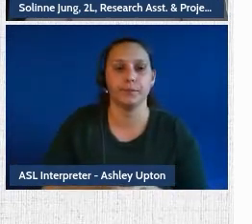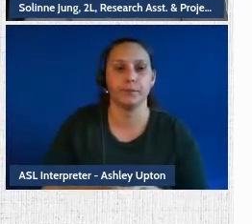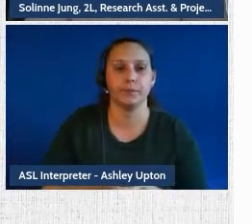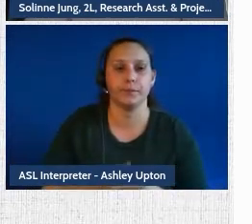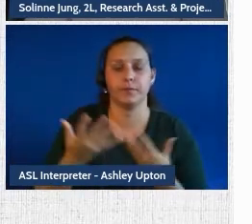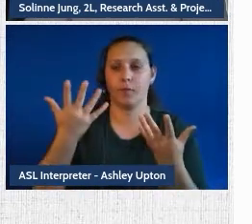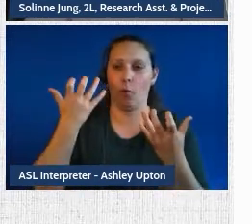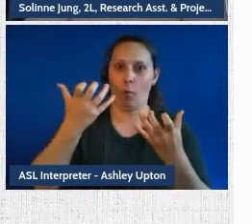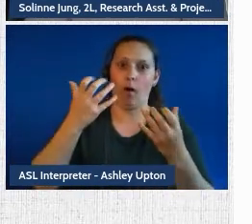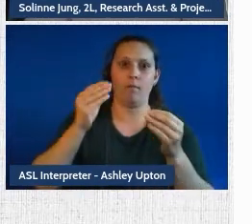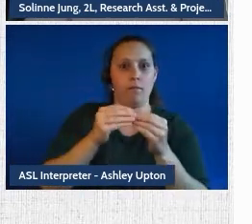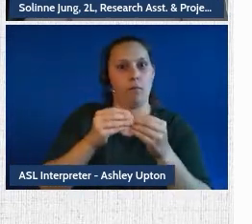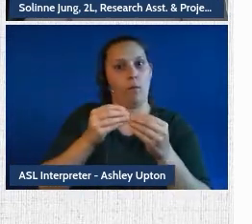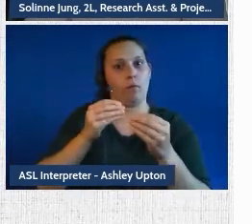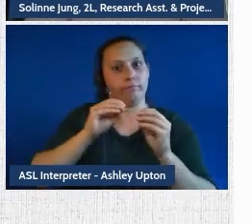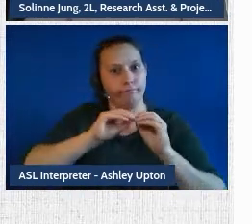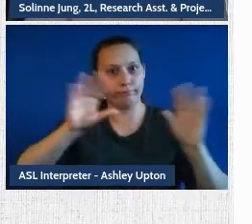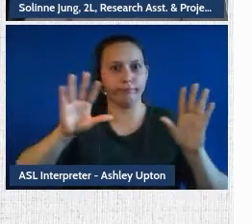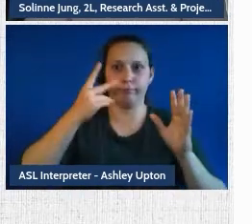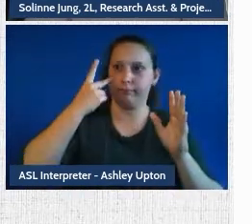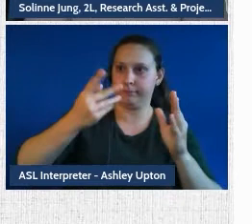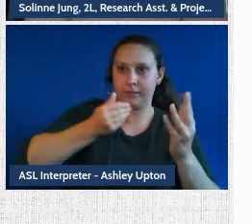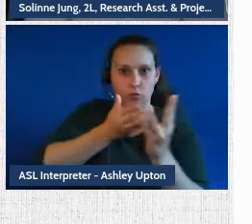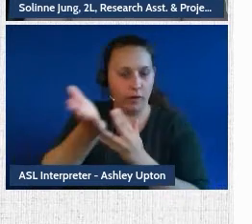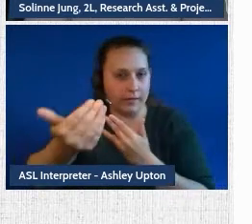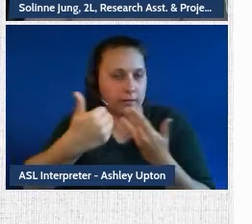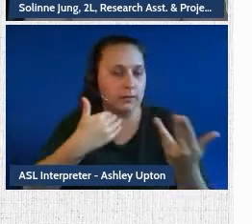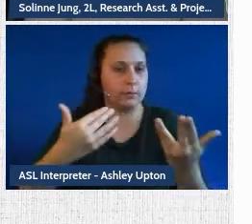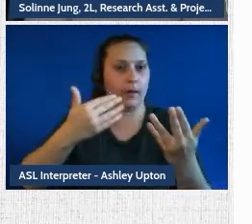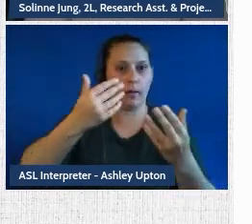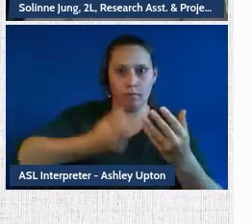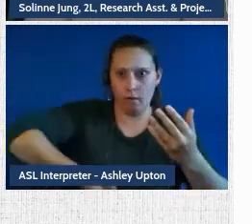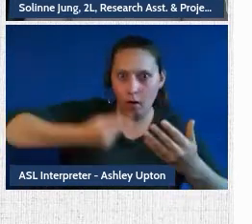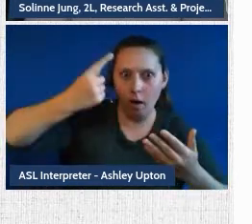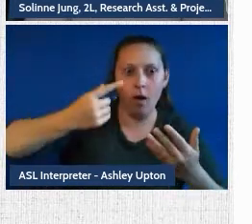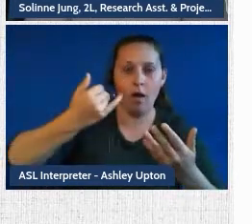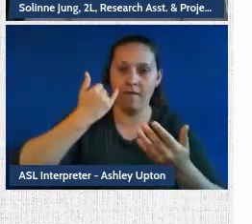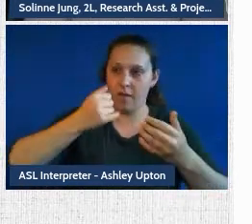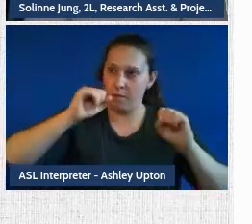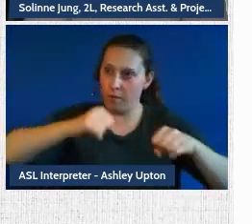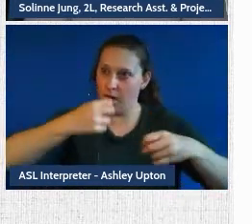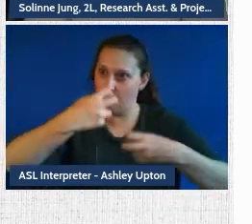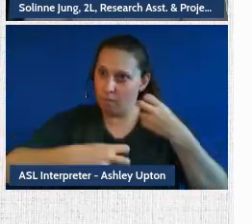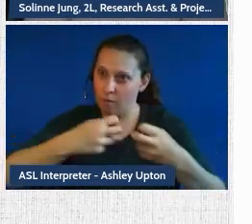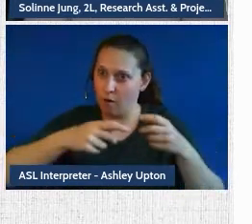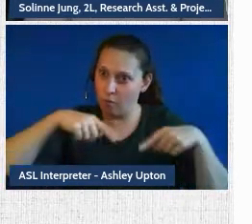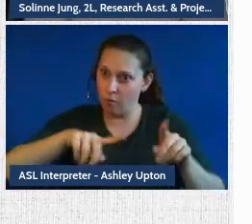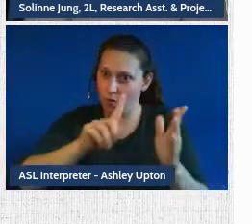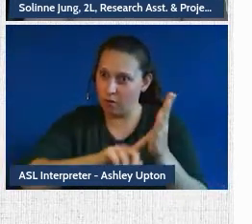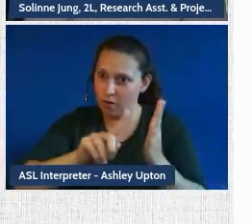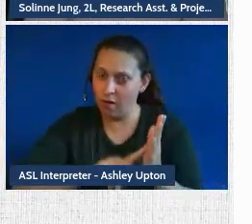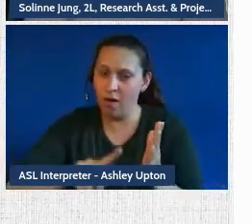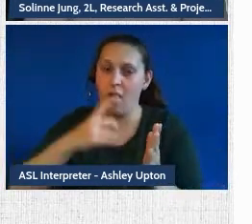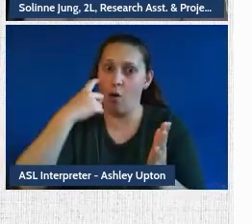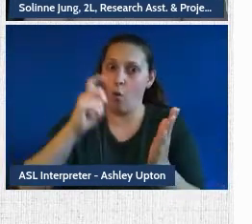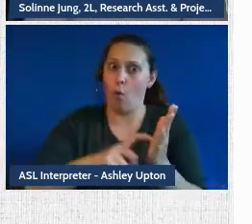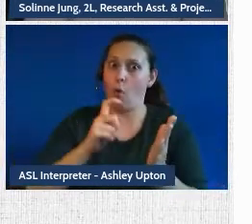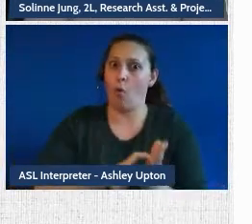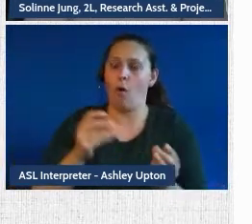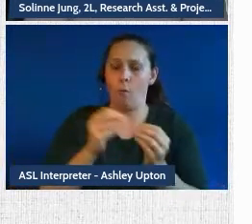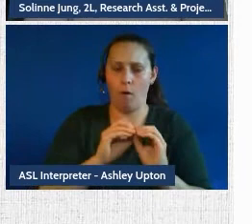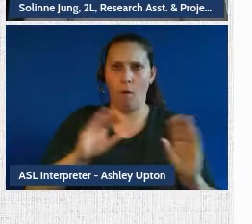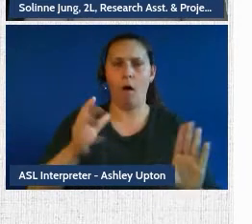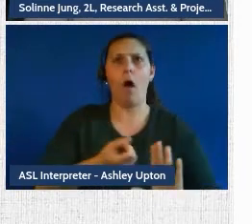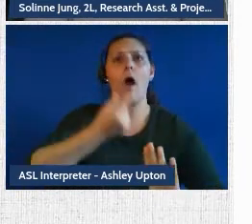transparency of the investigation process, a greater look into potential issues in the investigation that the tool highlights and